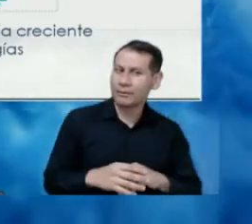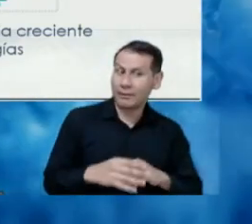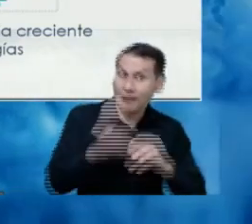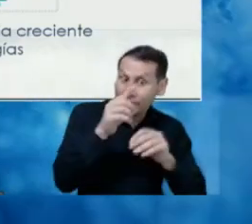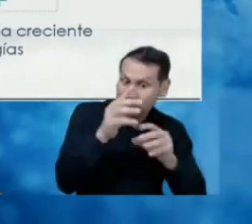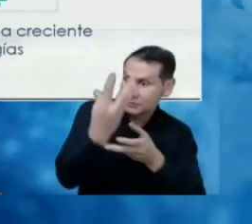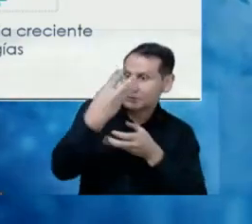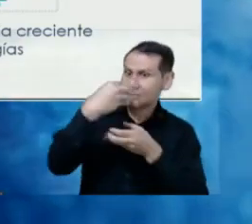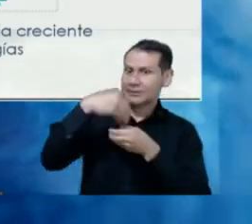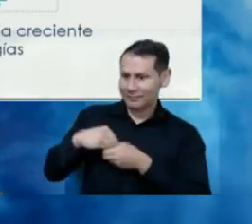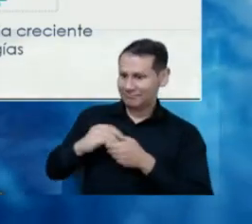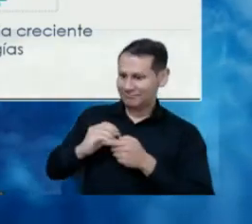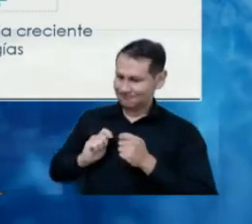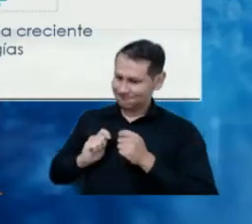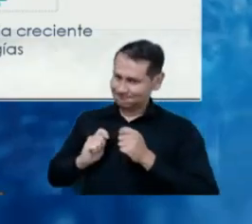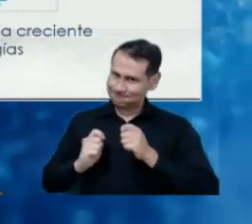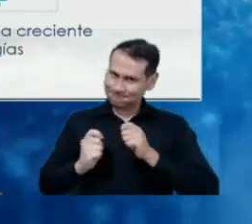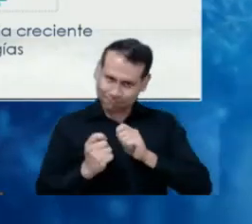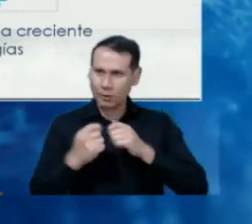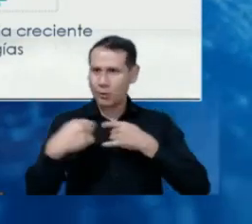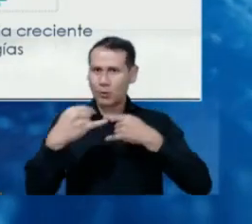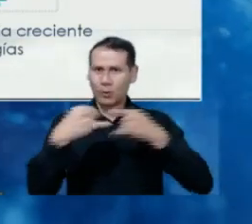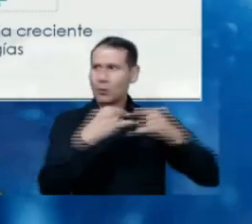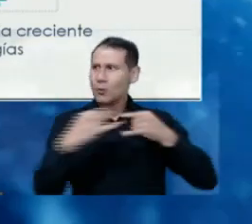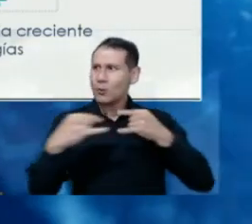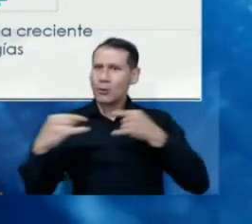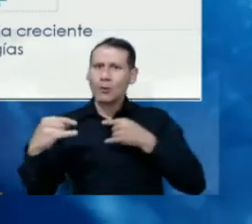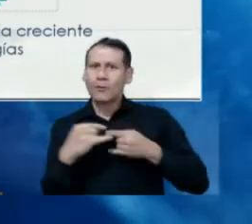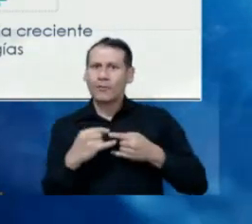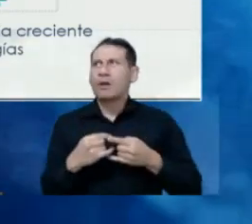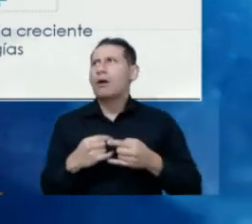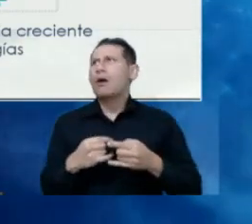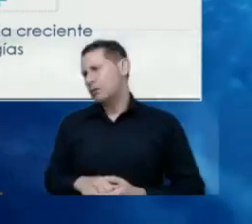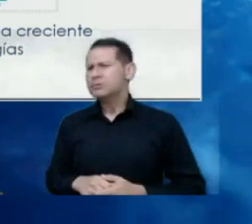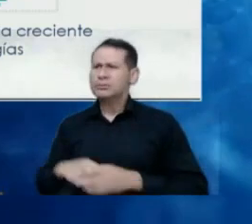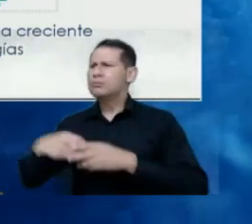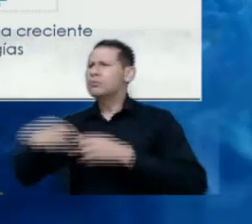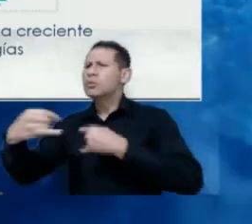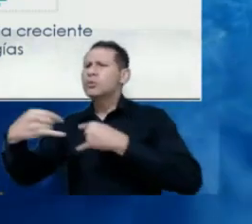spectrum within the digital transformation goes beyond the mere connectivity.